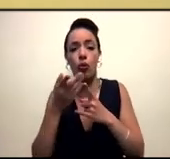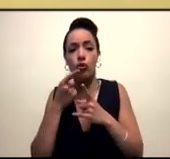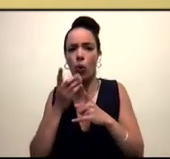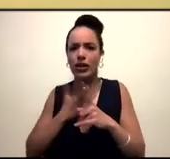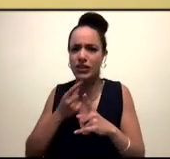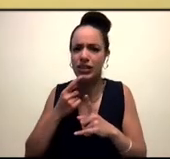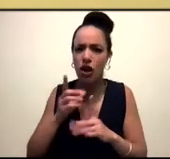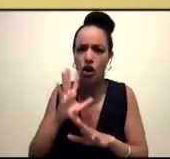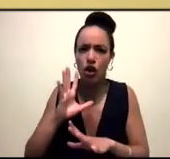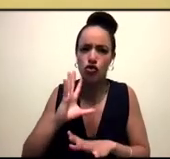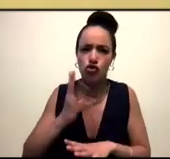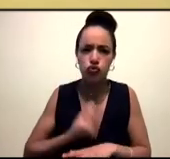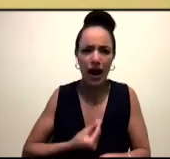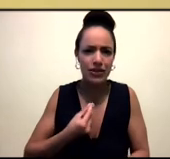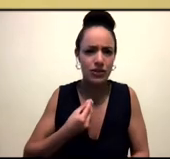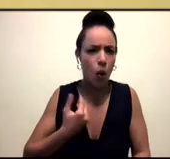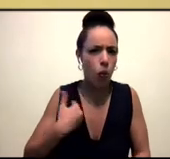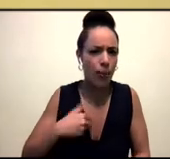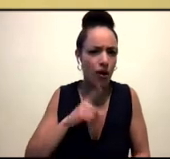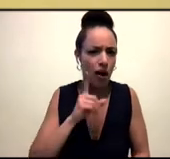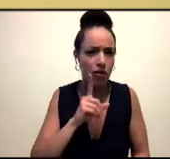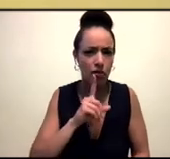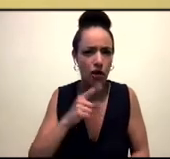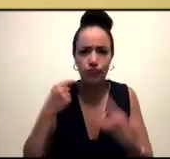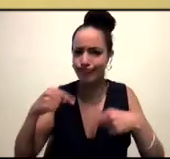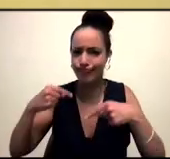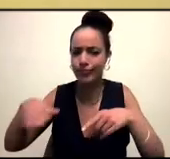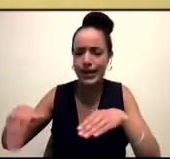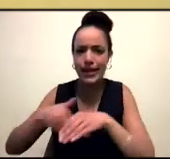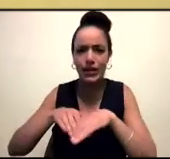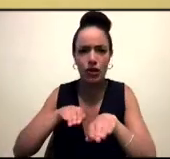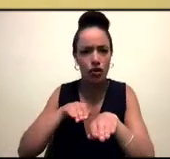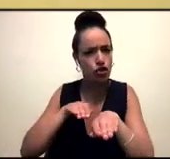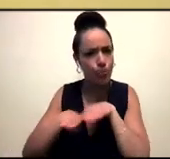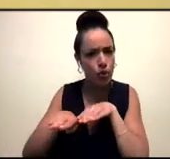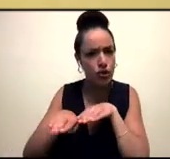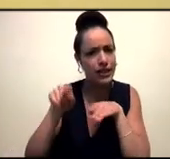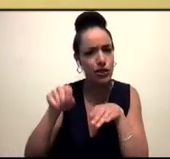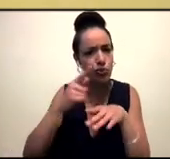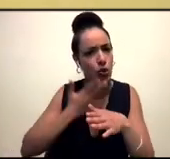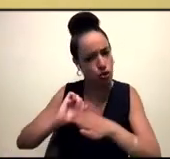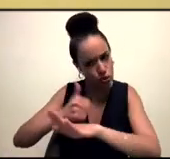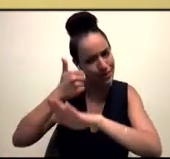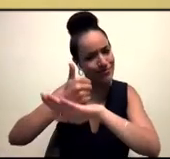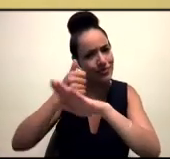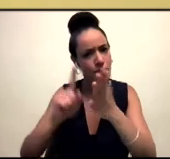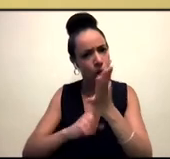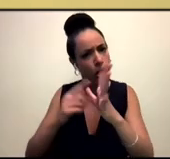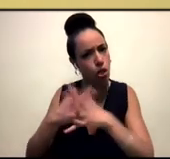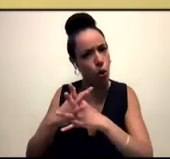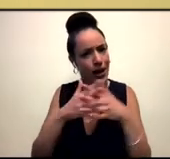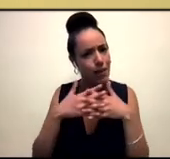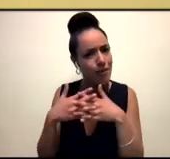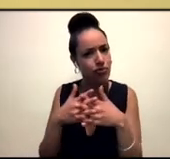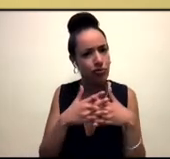school. And I just wanted to ask, you know, to, to any of you an open question in this time of toxic transphobia in